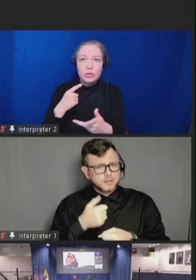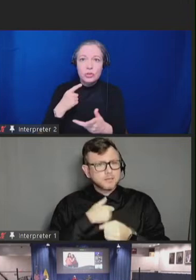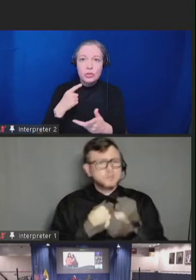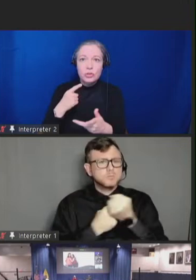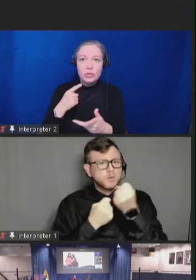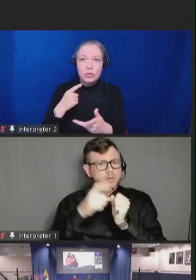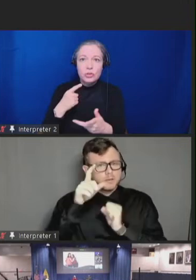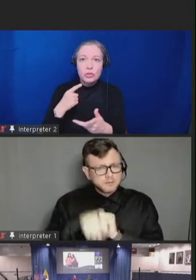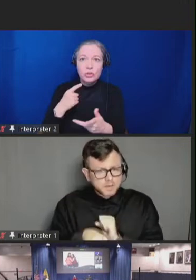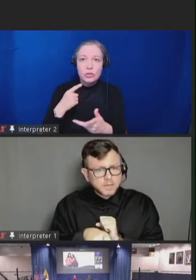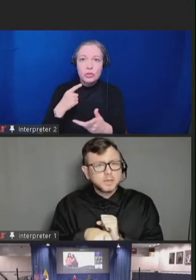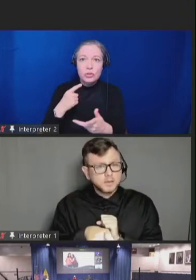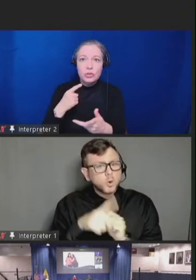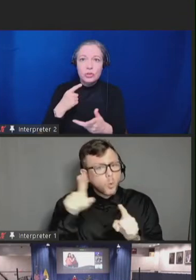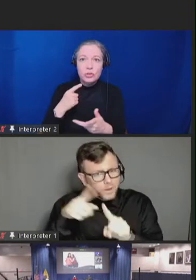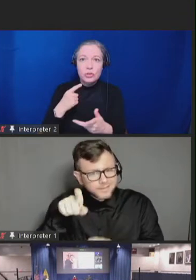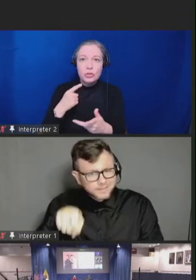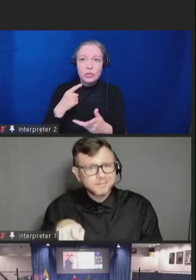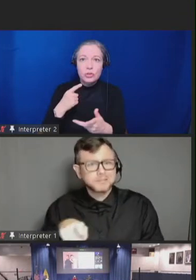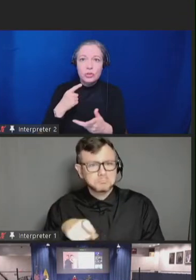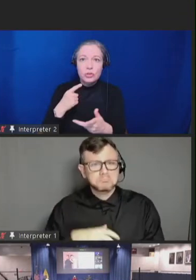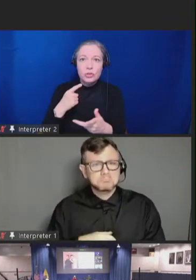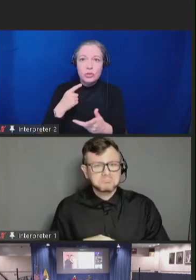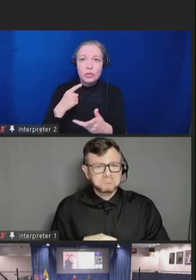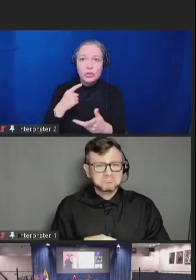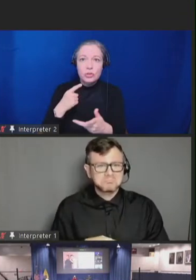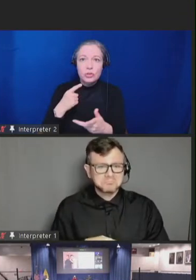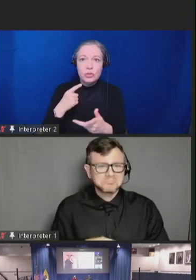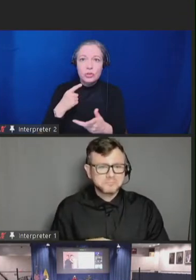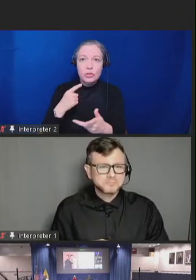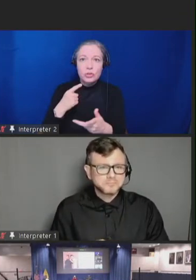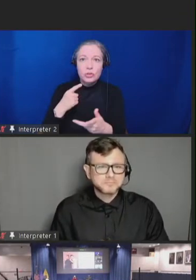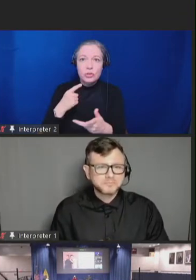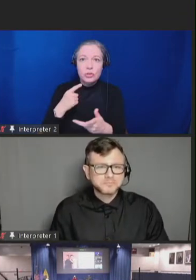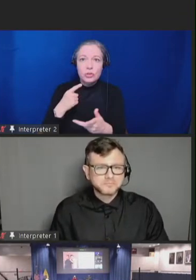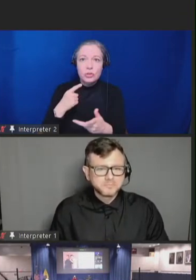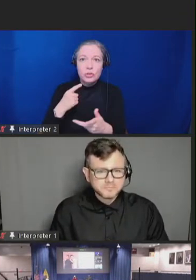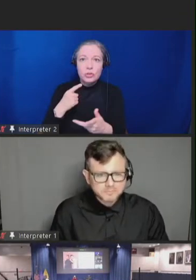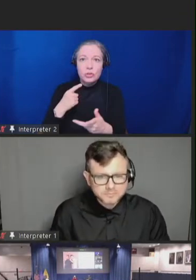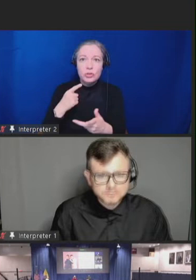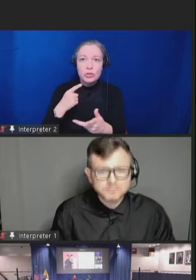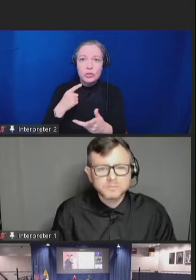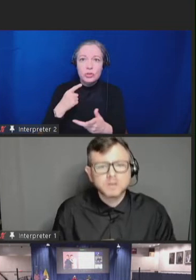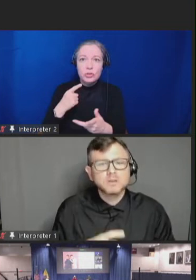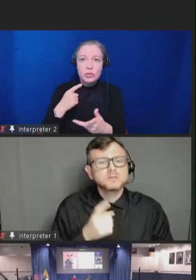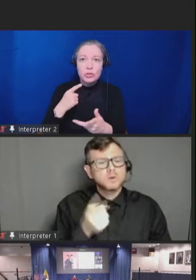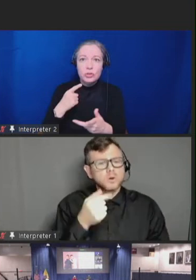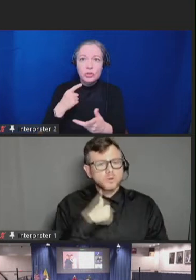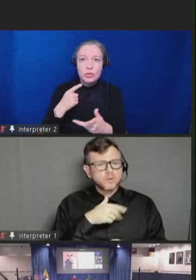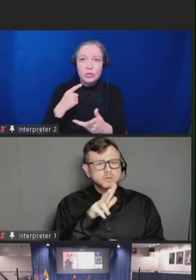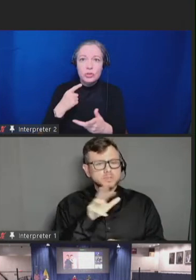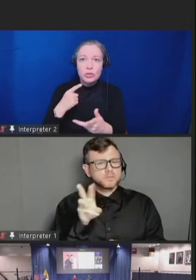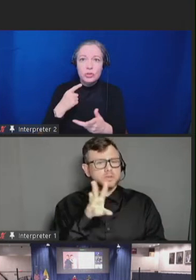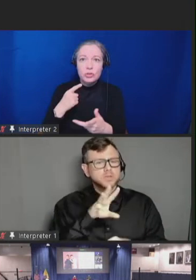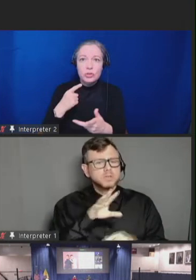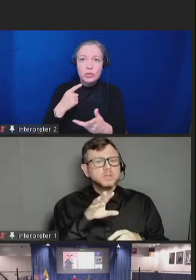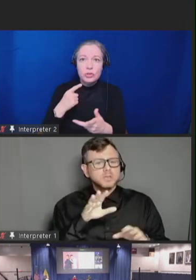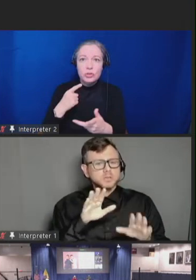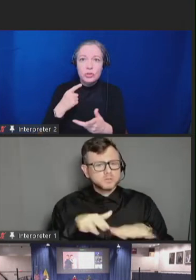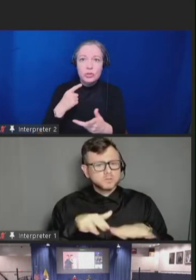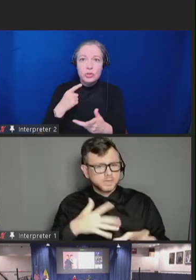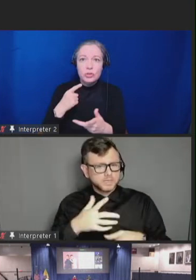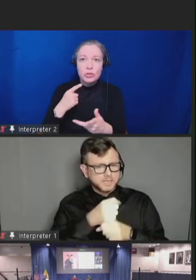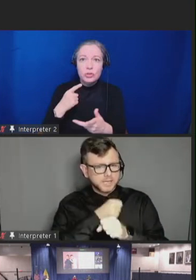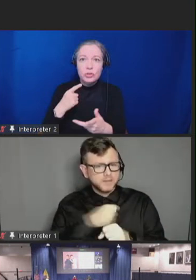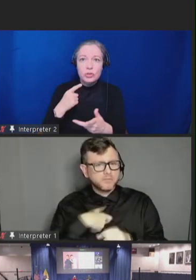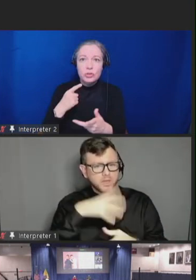Next. With one in 36 children receiving an autism diagnosis, co-occurring medical and mental health